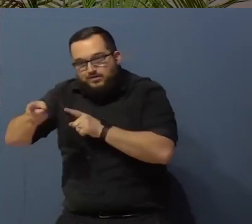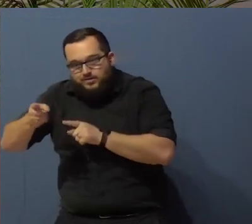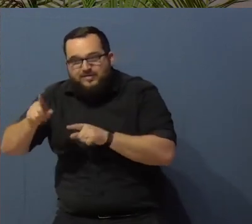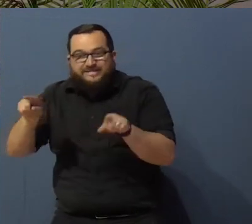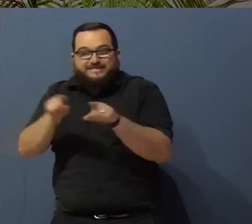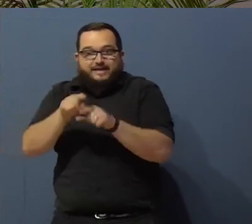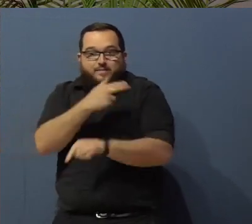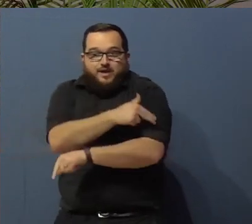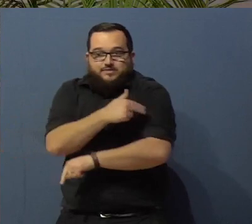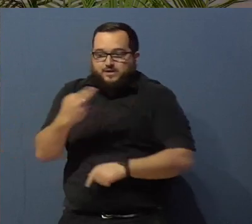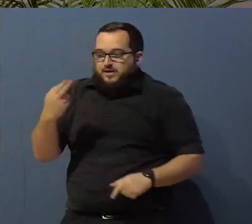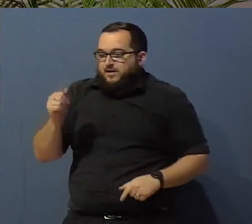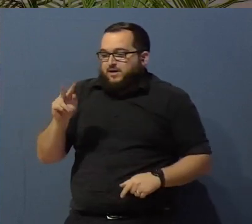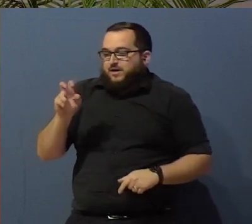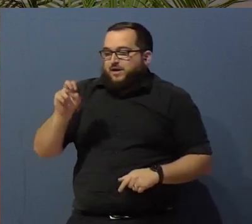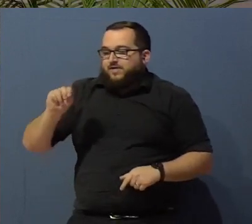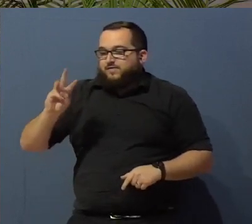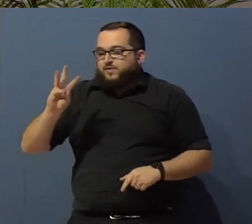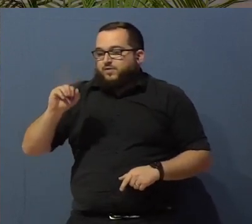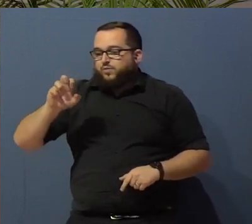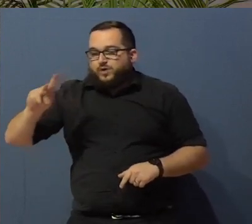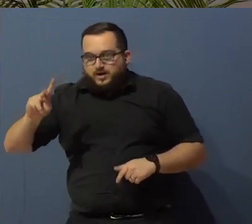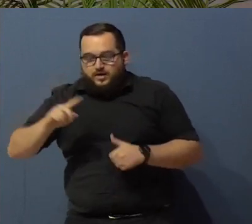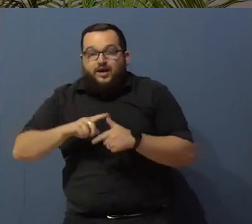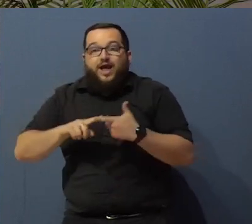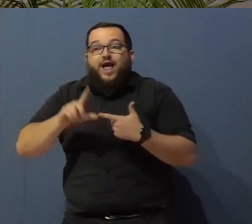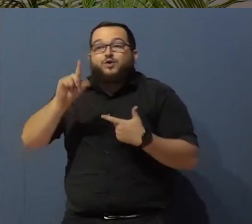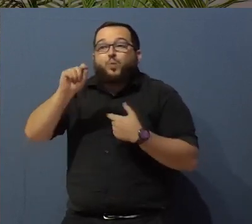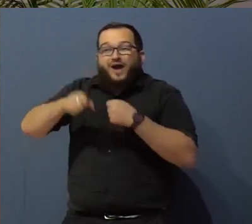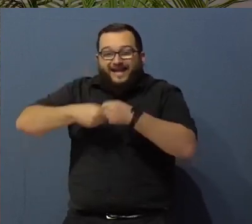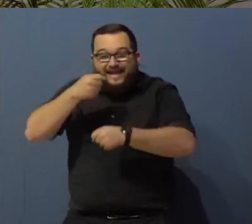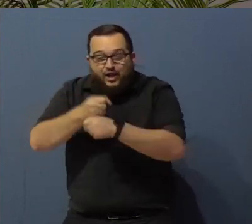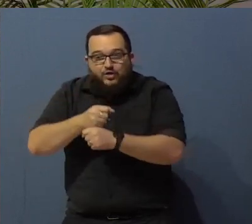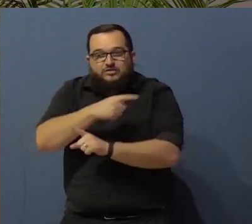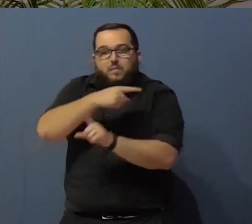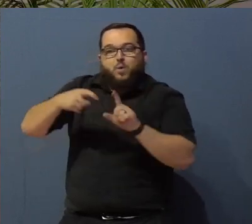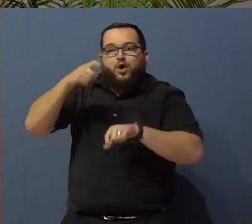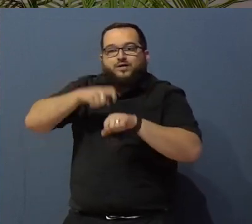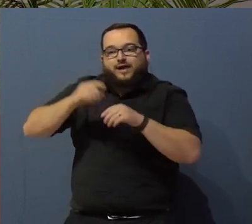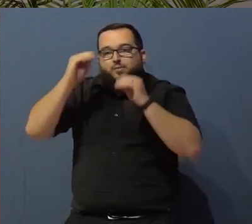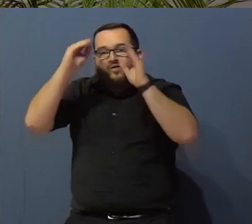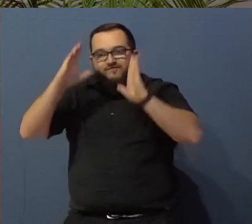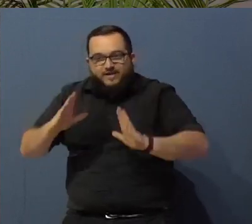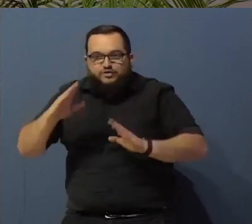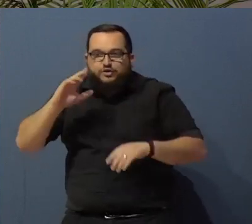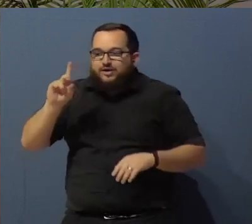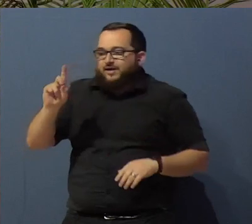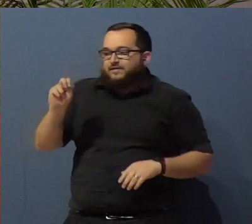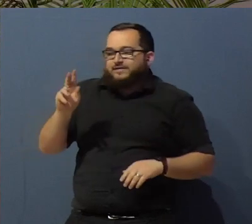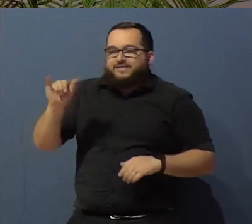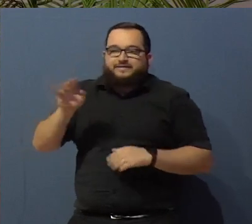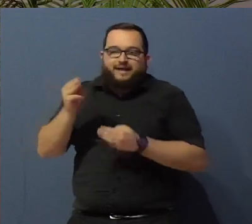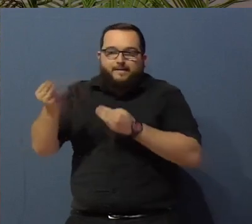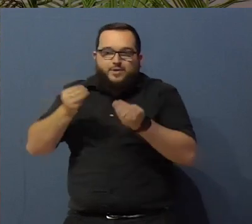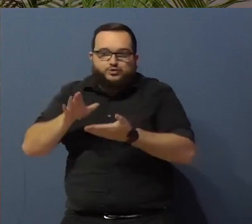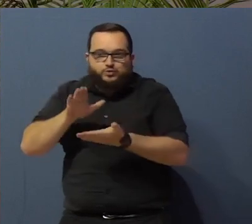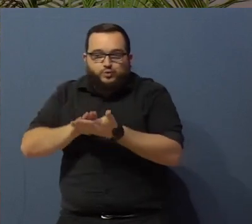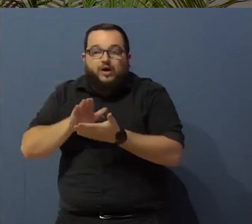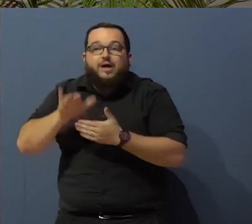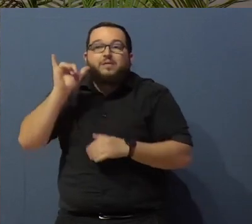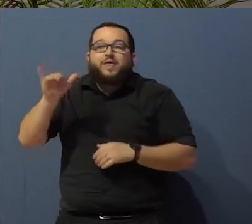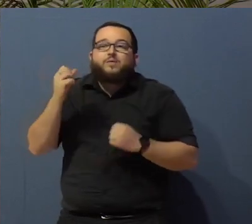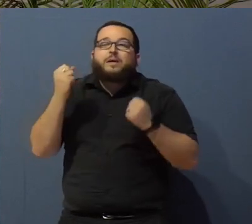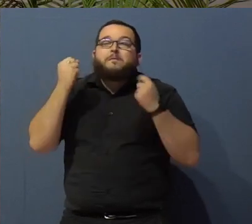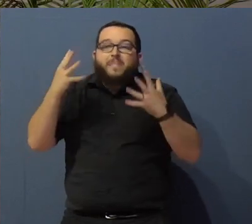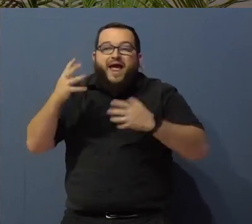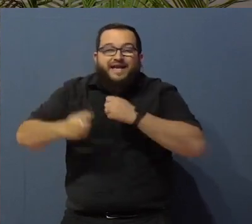Hospital, and over 20 years as a part-time professor of theology at Destiny Ministry School, but this took years